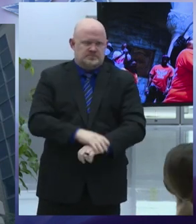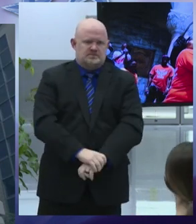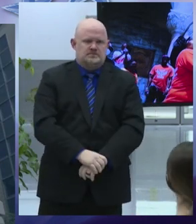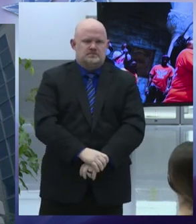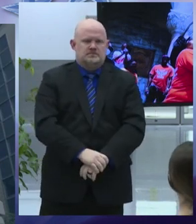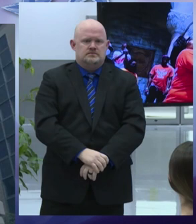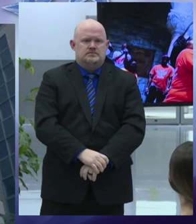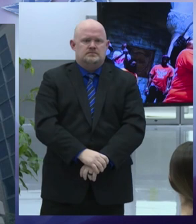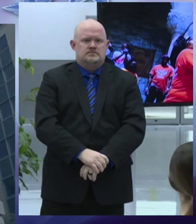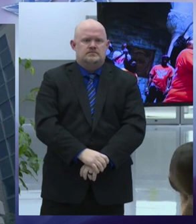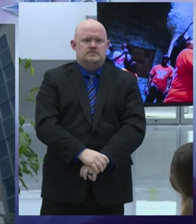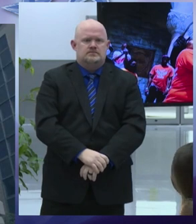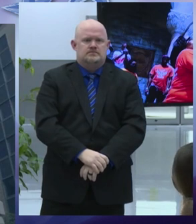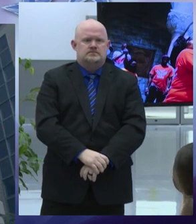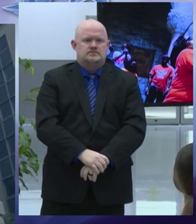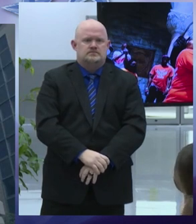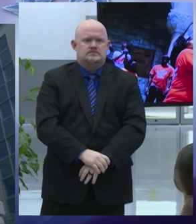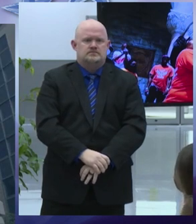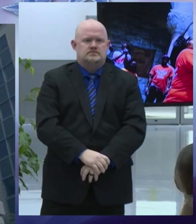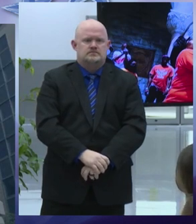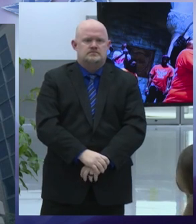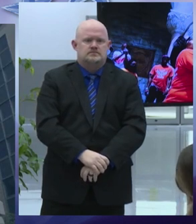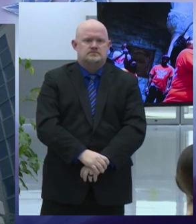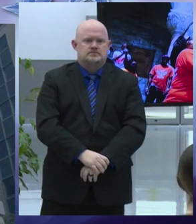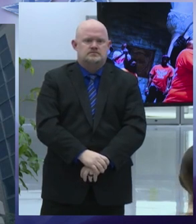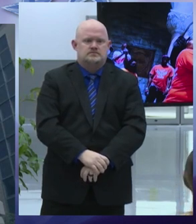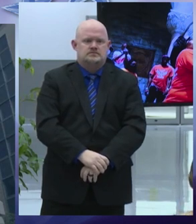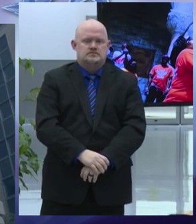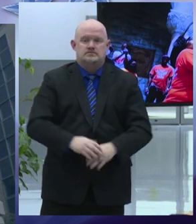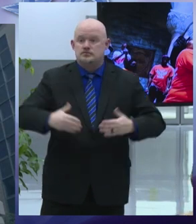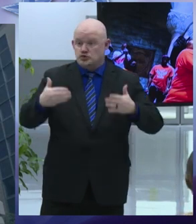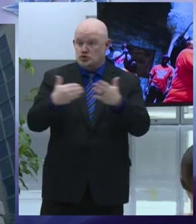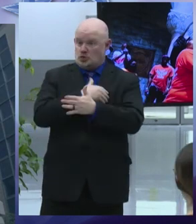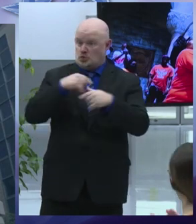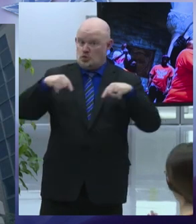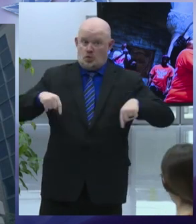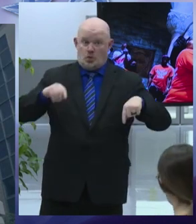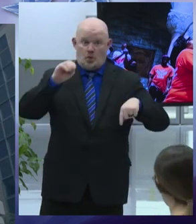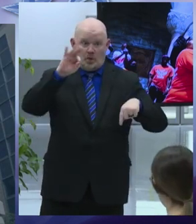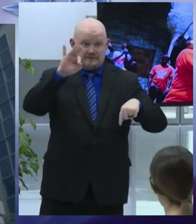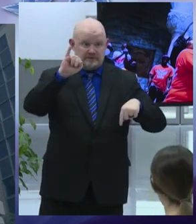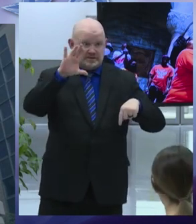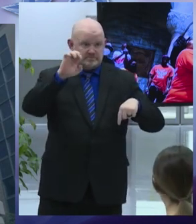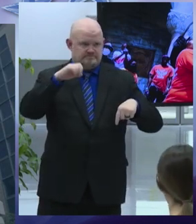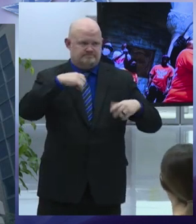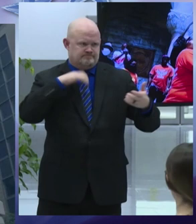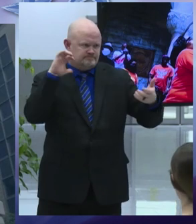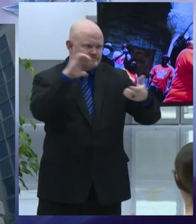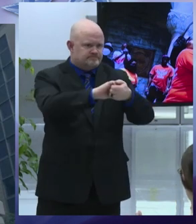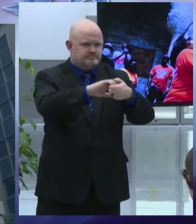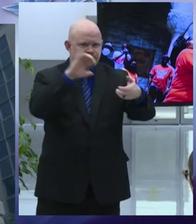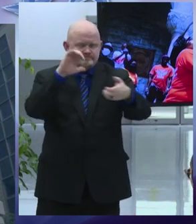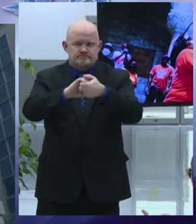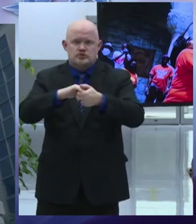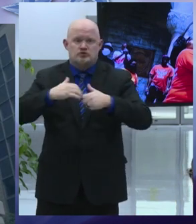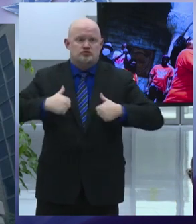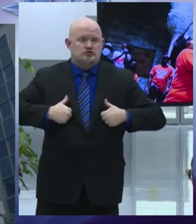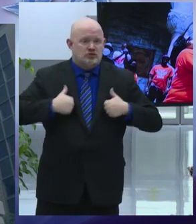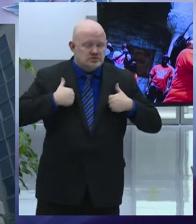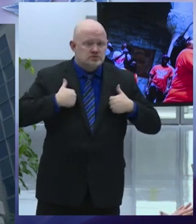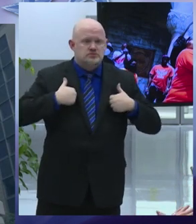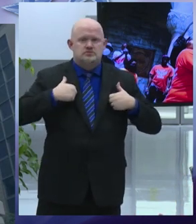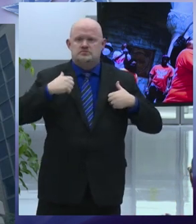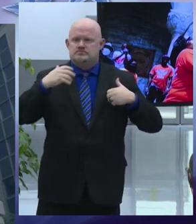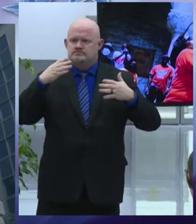this new office will work alongside residents community stakeholders law enforcement and violence prevention experts to identify factors